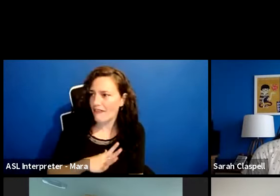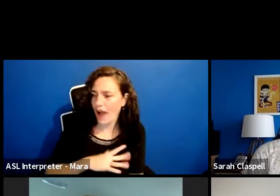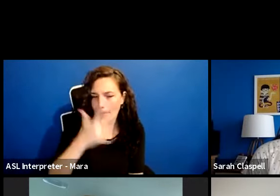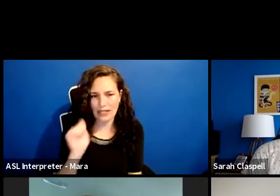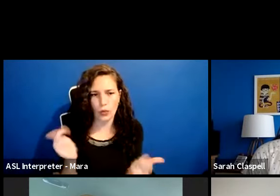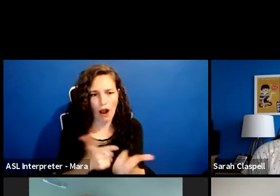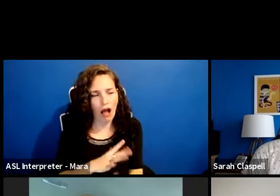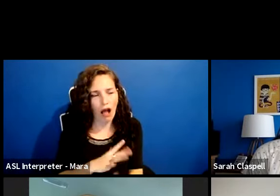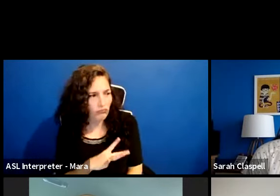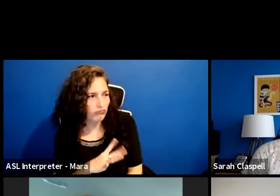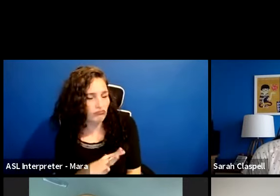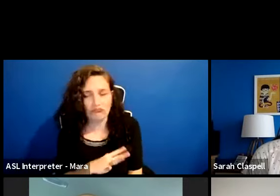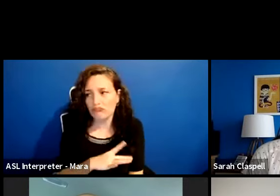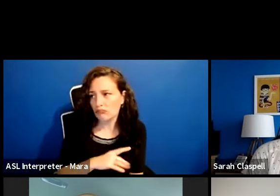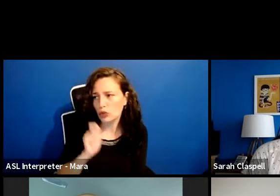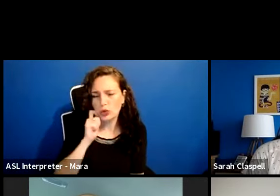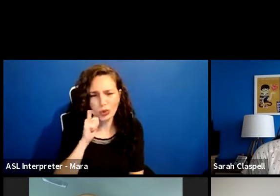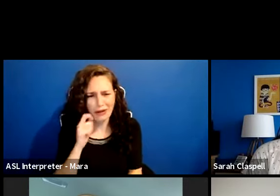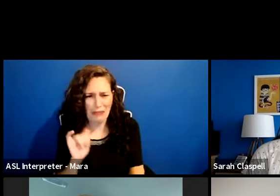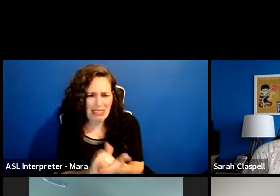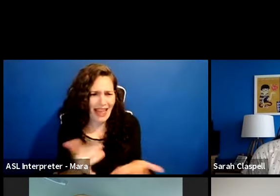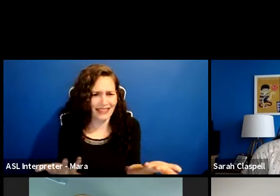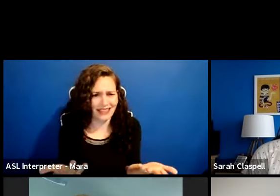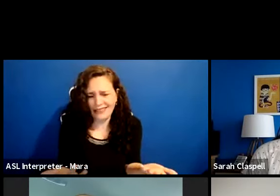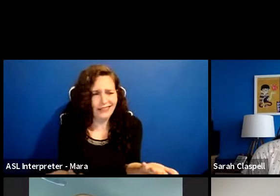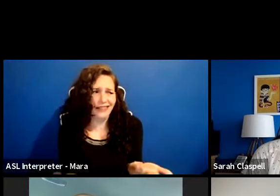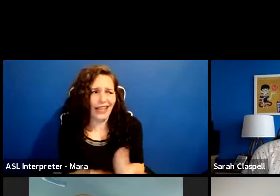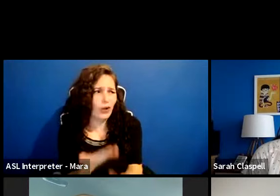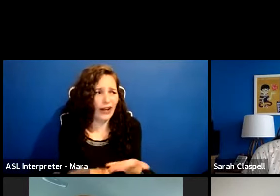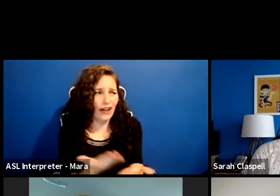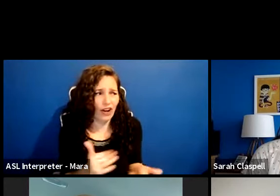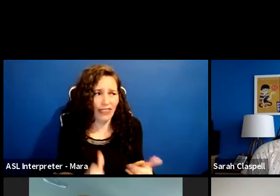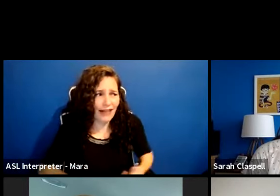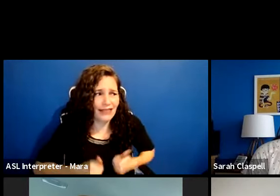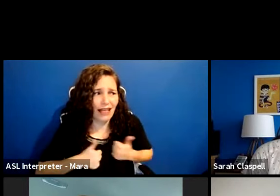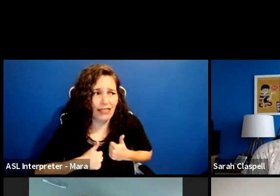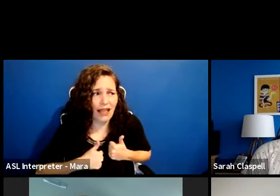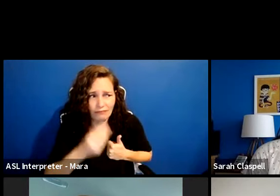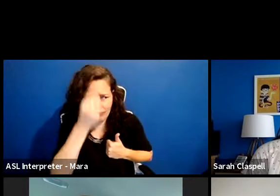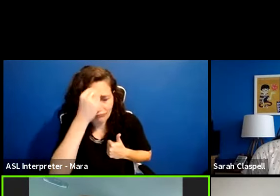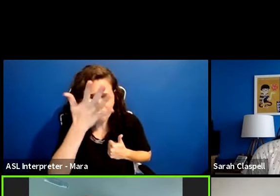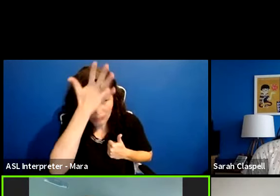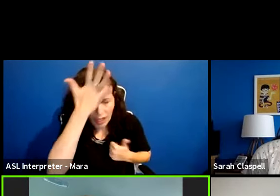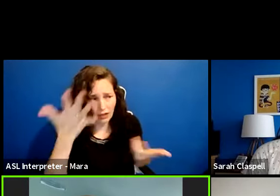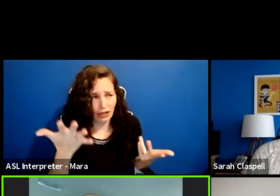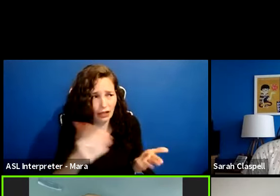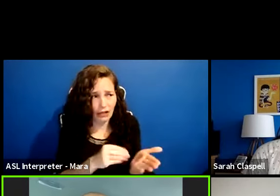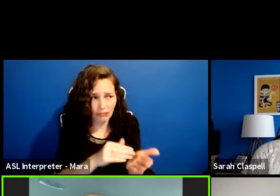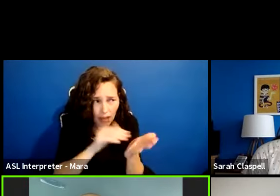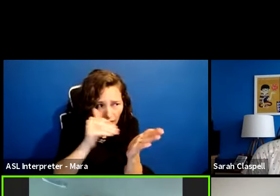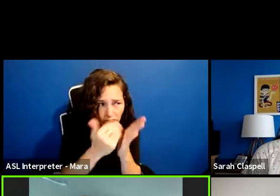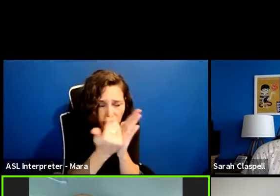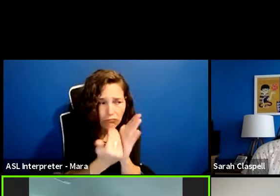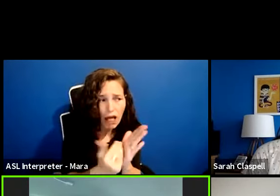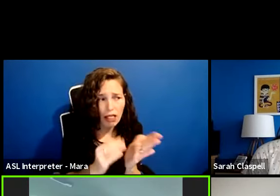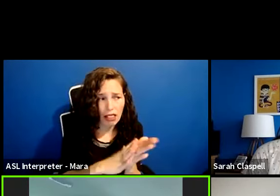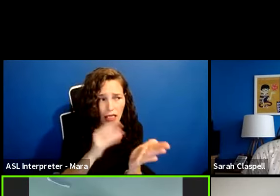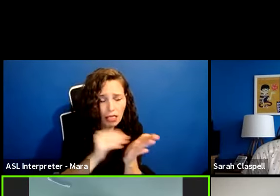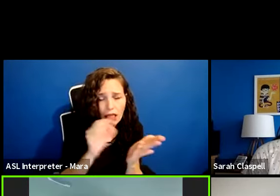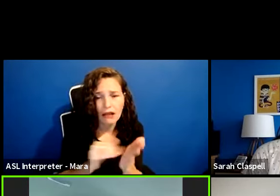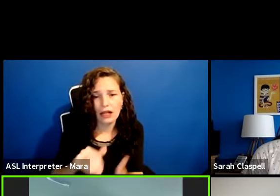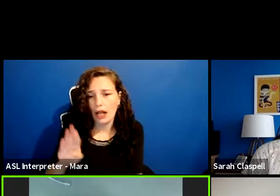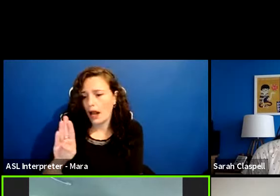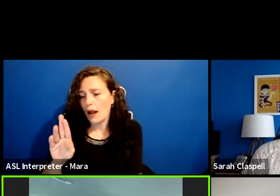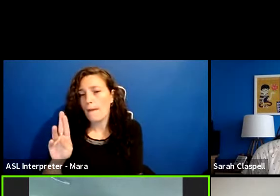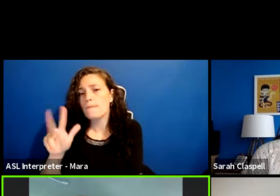cool. So I'm not. Yeah. That's the kind of like type of lessons that we're teaching. Yeah. We're based in real, you know, like we're based